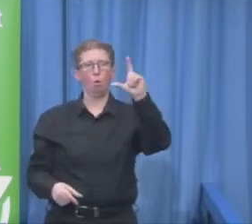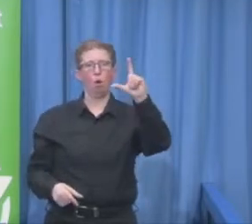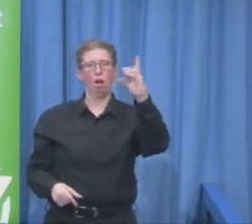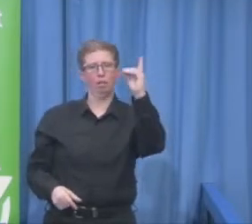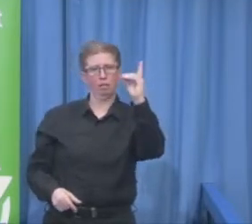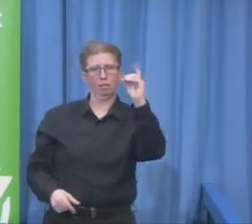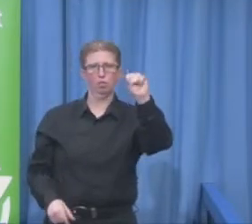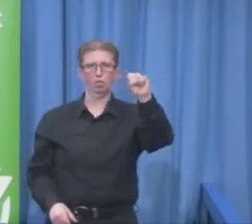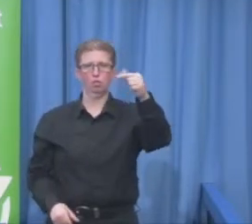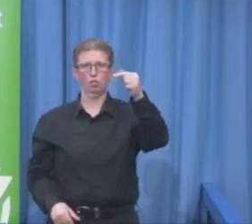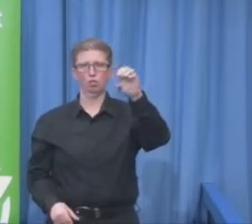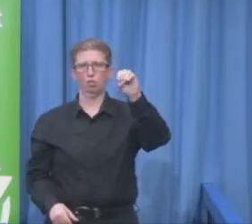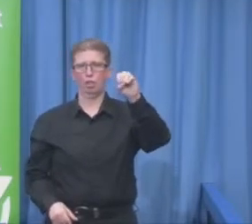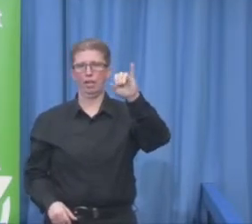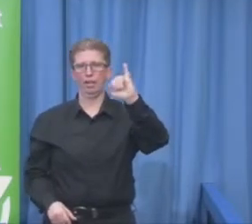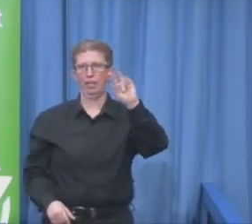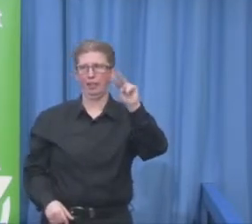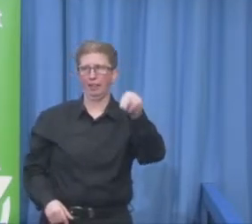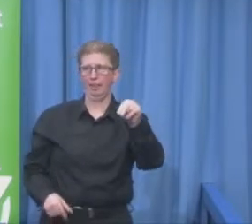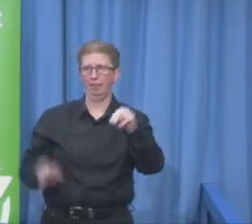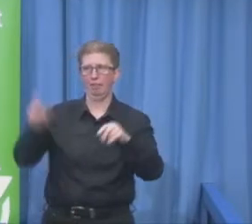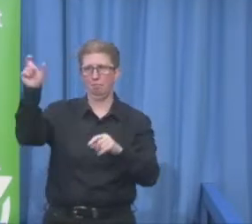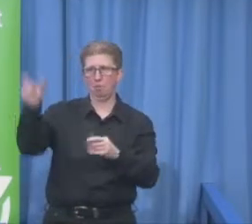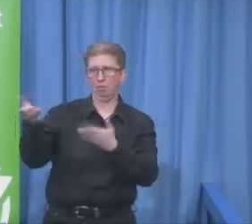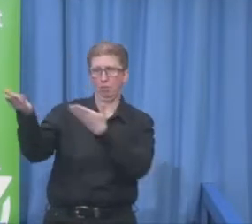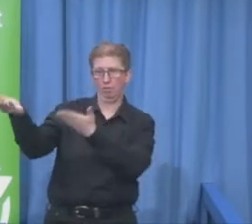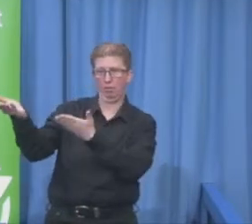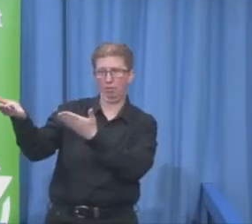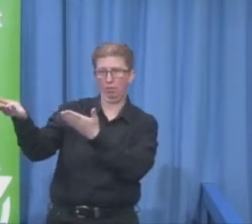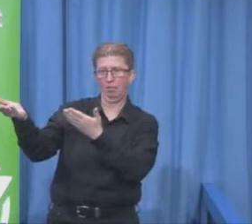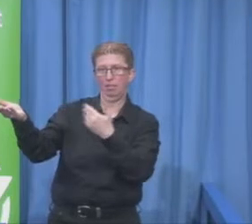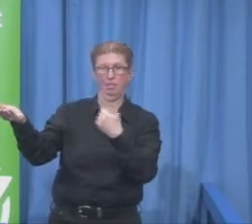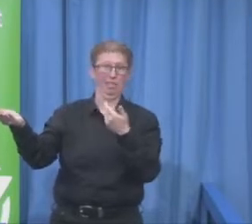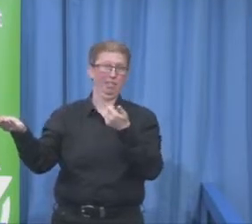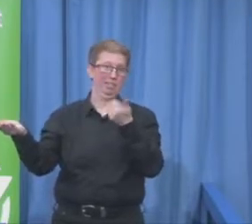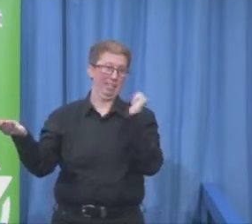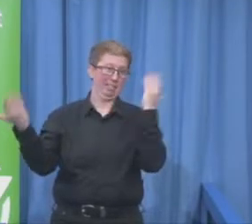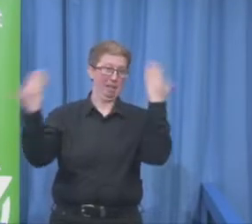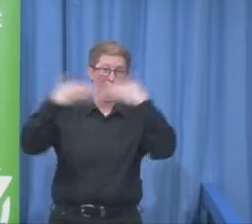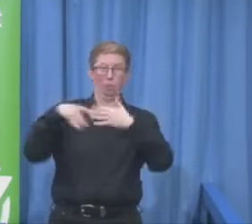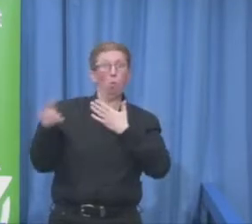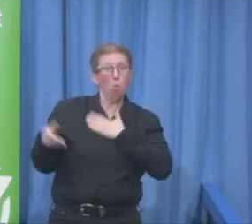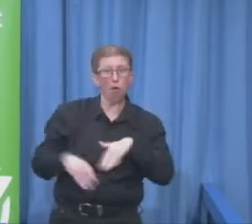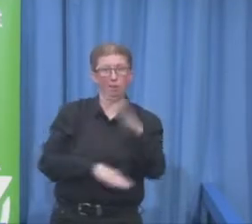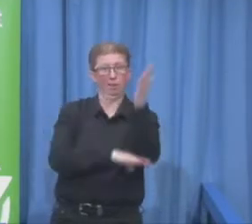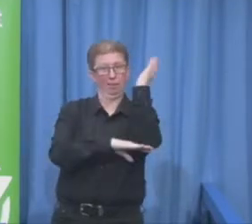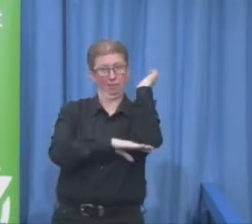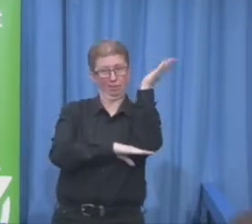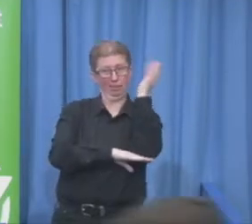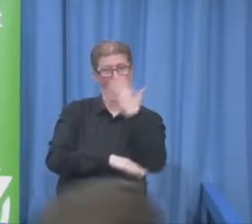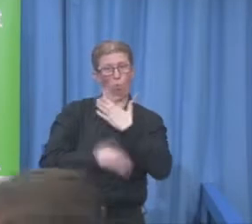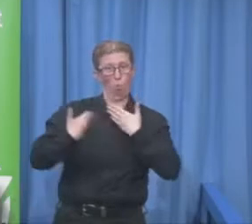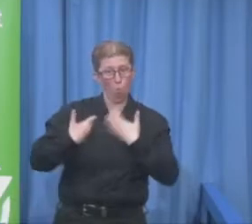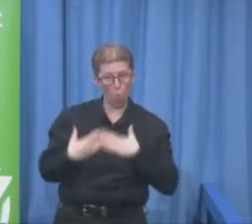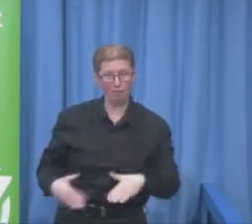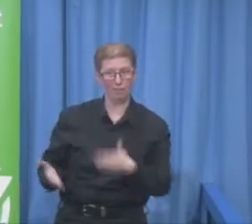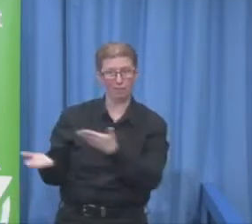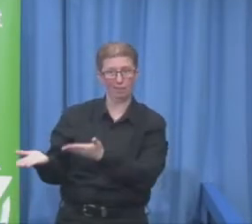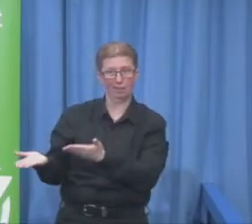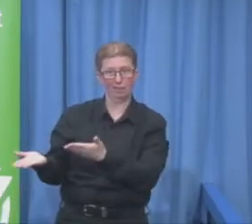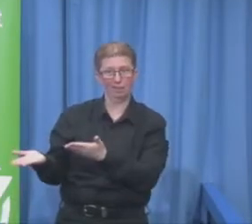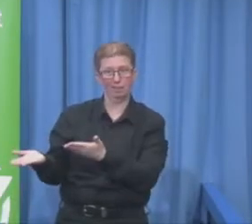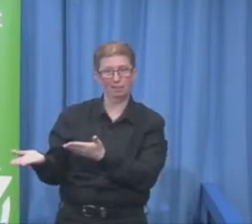Because he just asked, could he present this yesterday evening? And Michael really wanted him to talk to you a little bit about this. And he's looking to have conversation